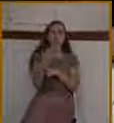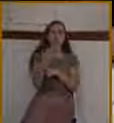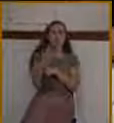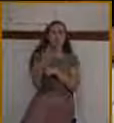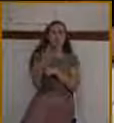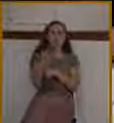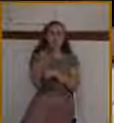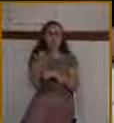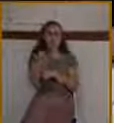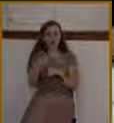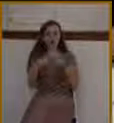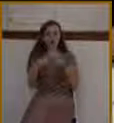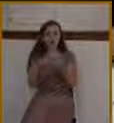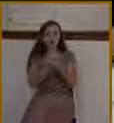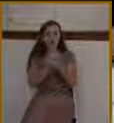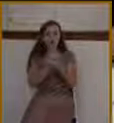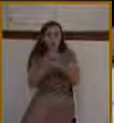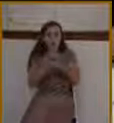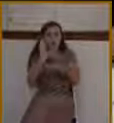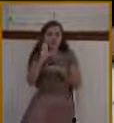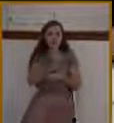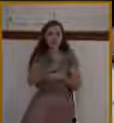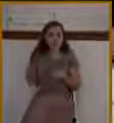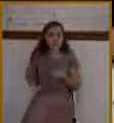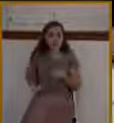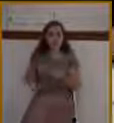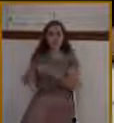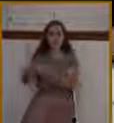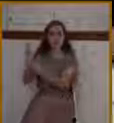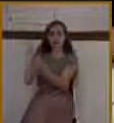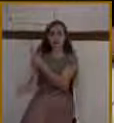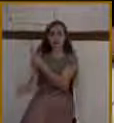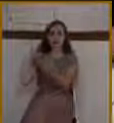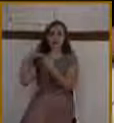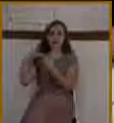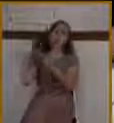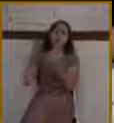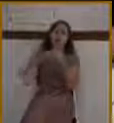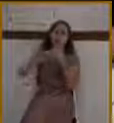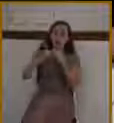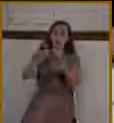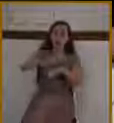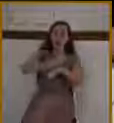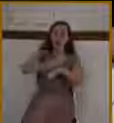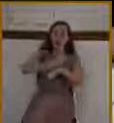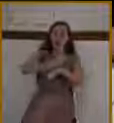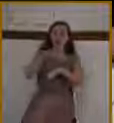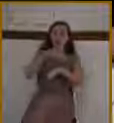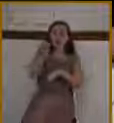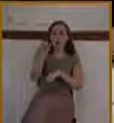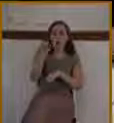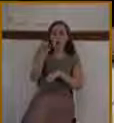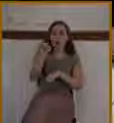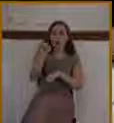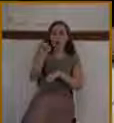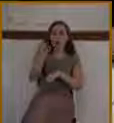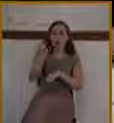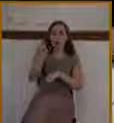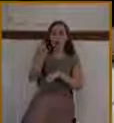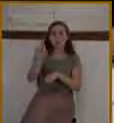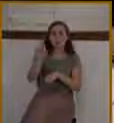if you go from the day of when Artaxerxes made the decree